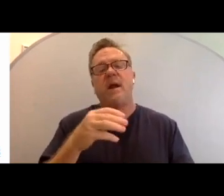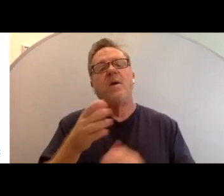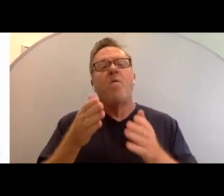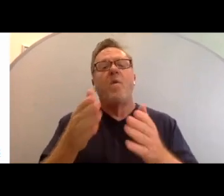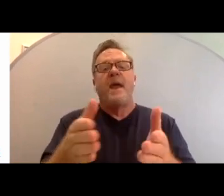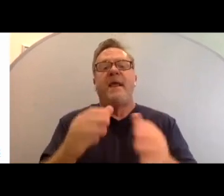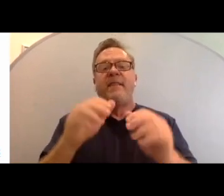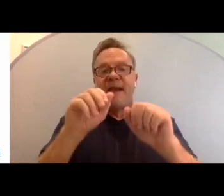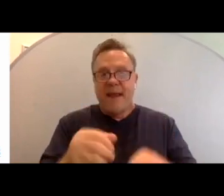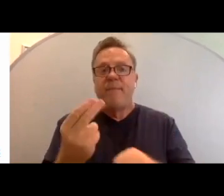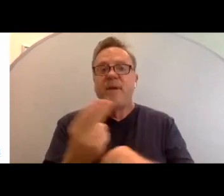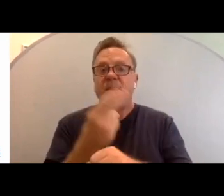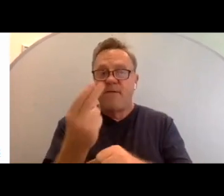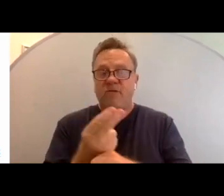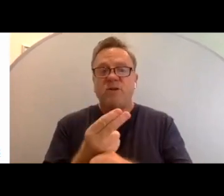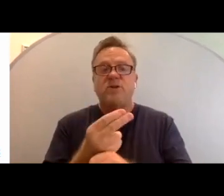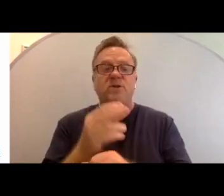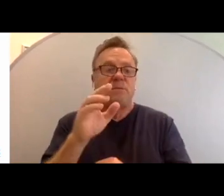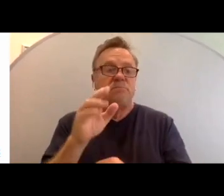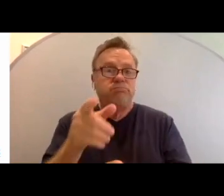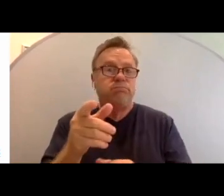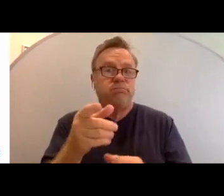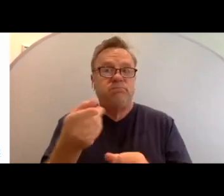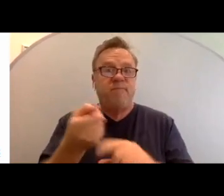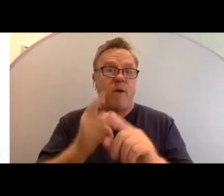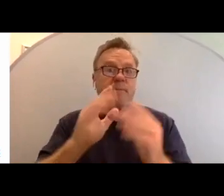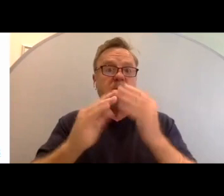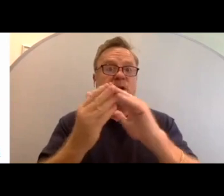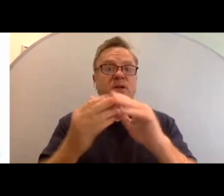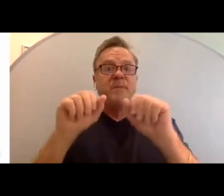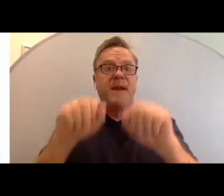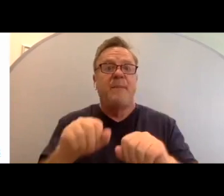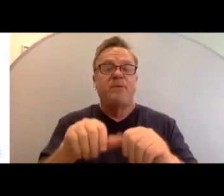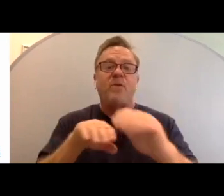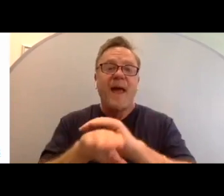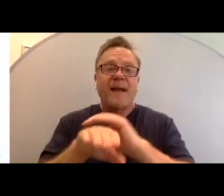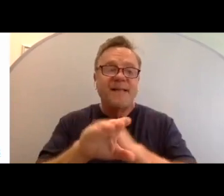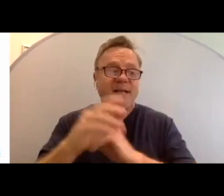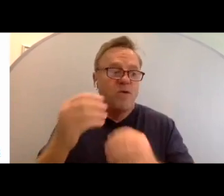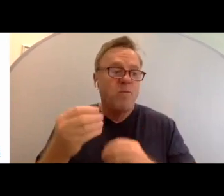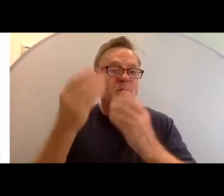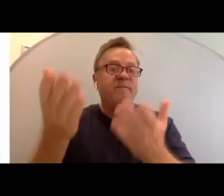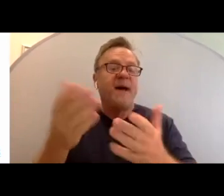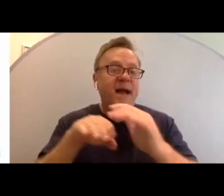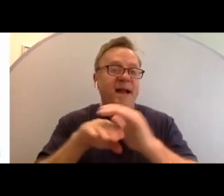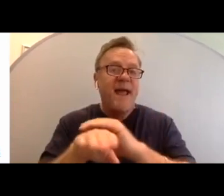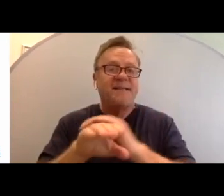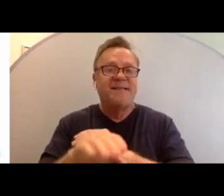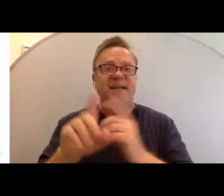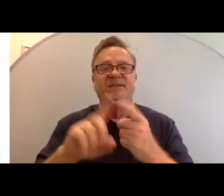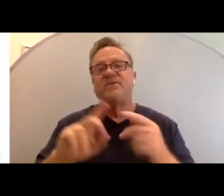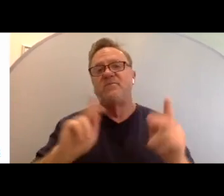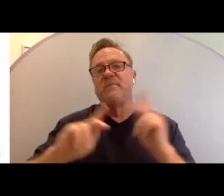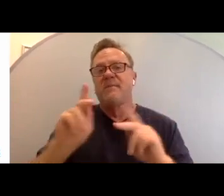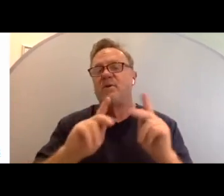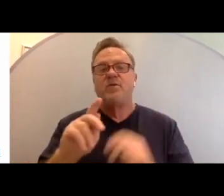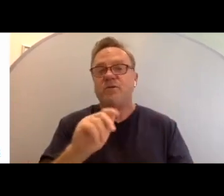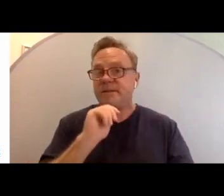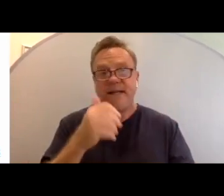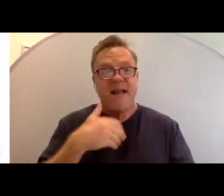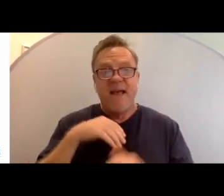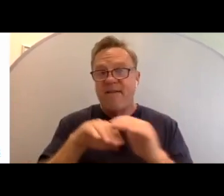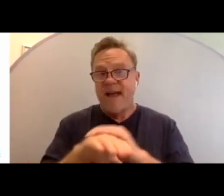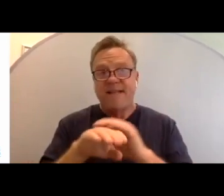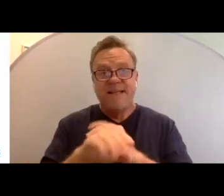can be leveraged by communities to be able to access or provide access to those who didn't have access